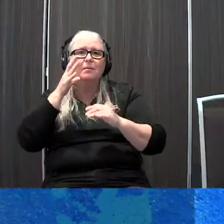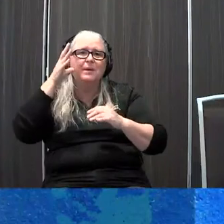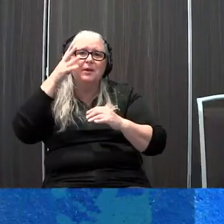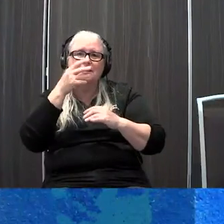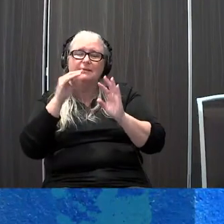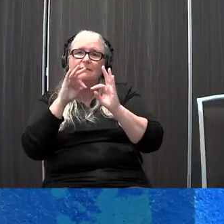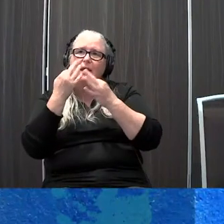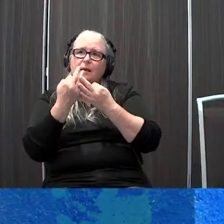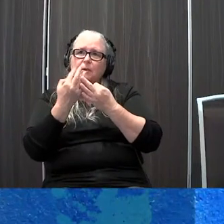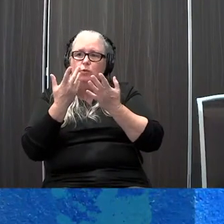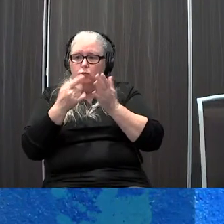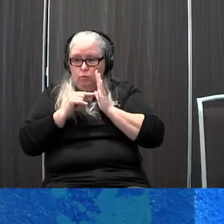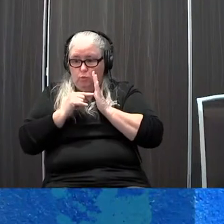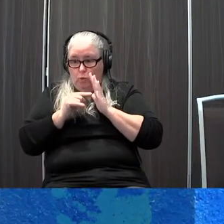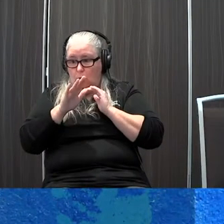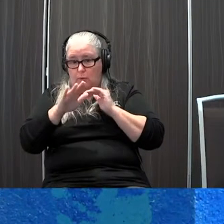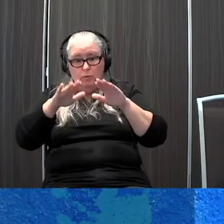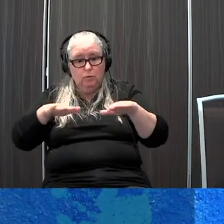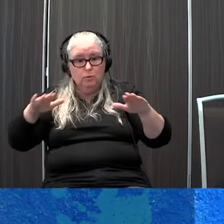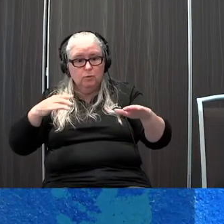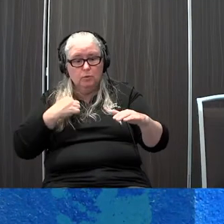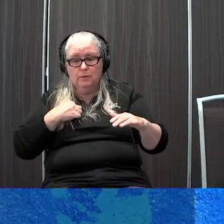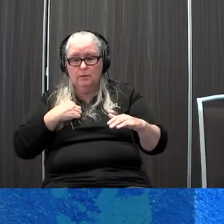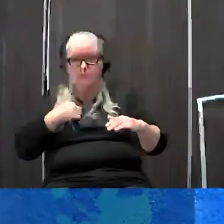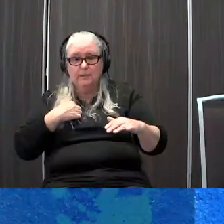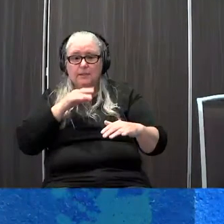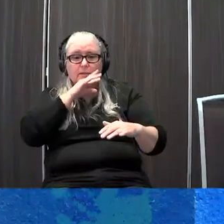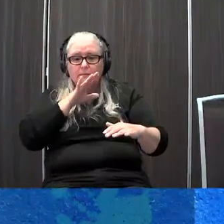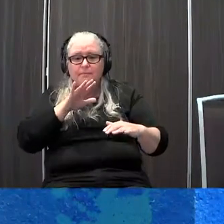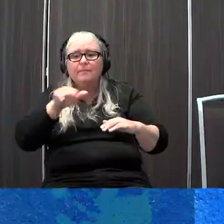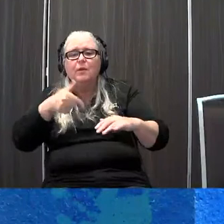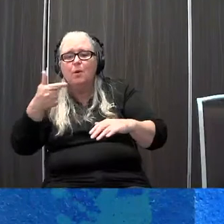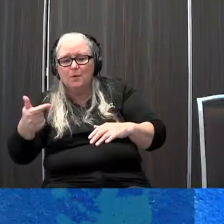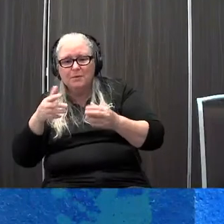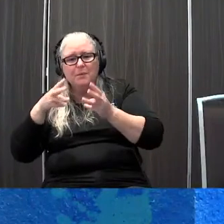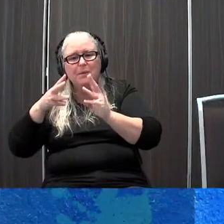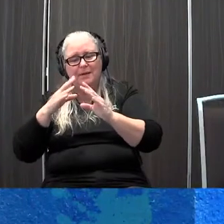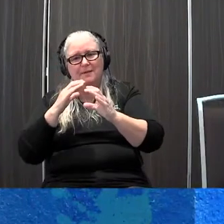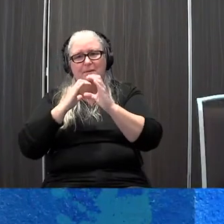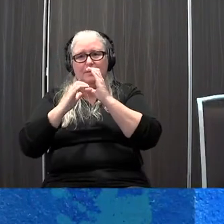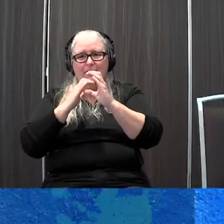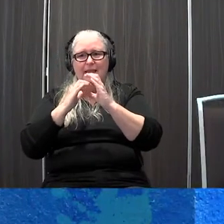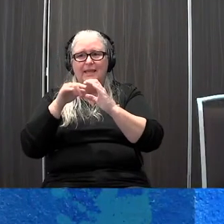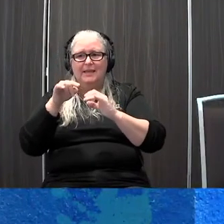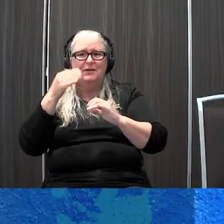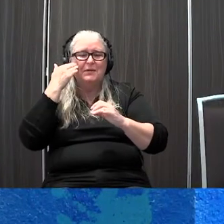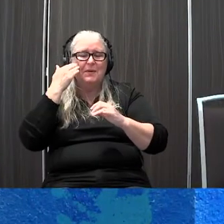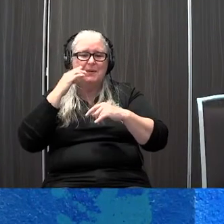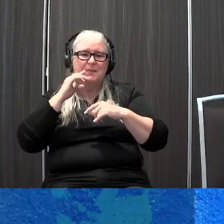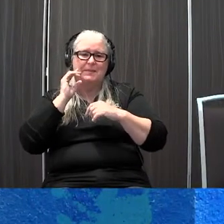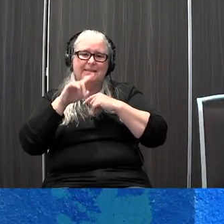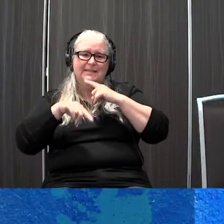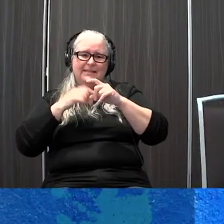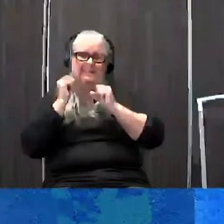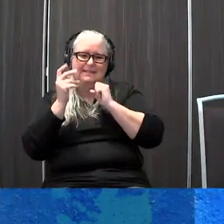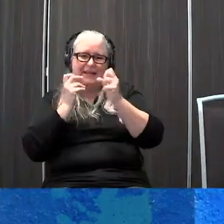to show their child alternate ways to begin to communicate signing time I know I have a lot of parents come in